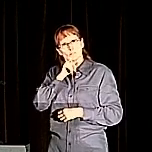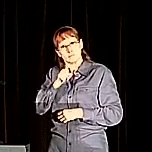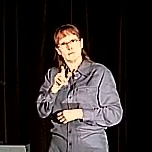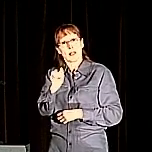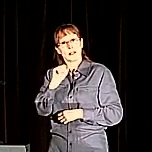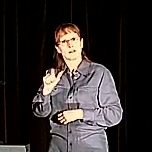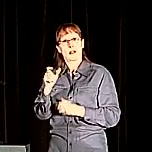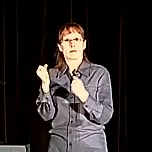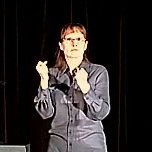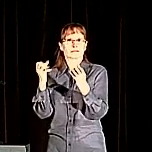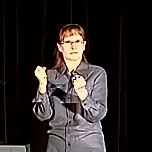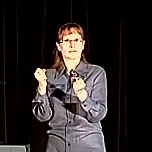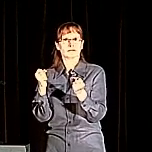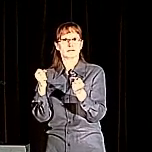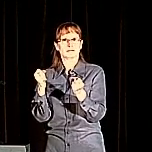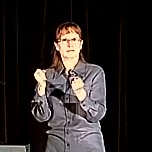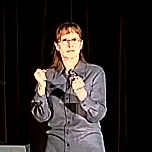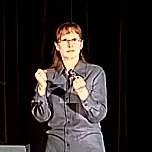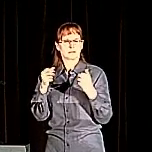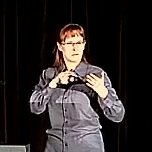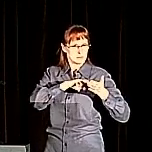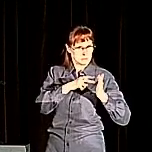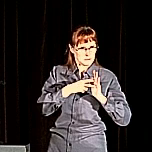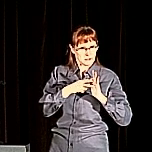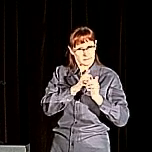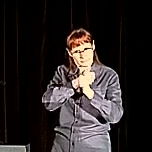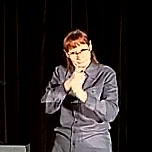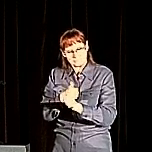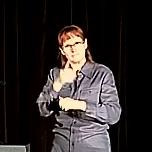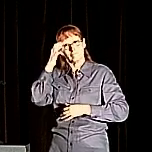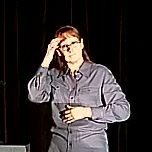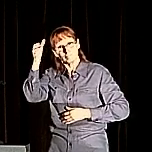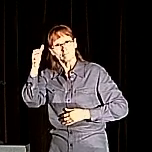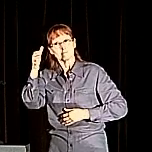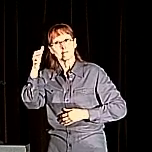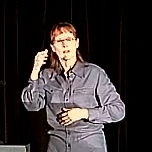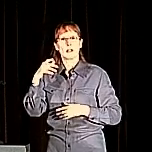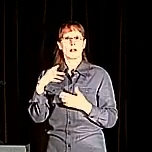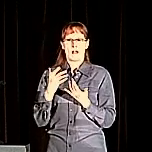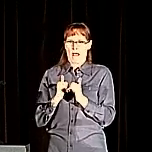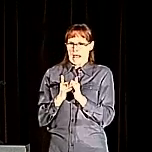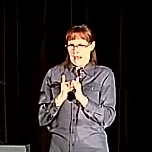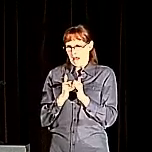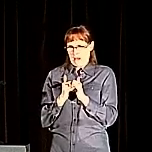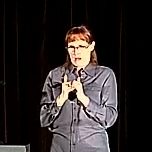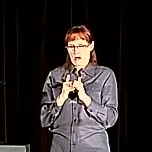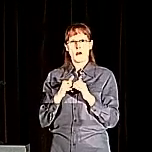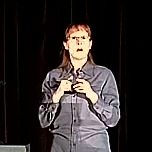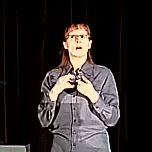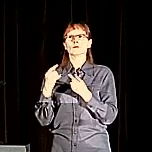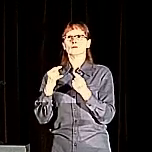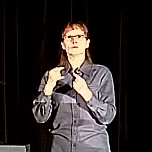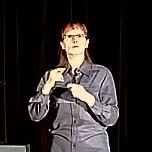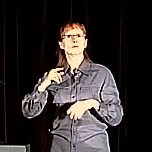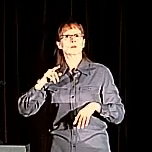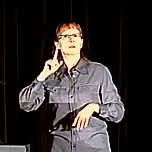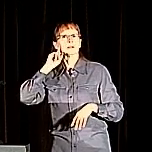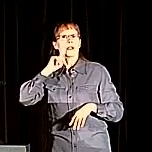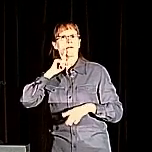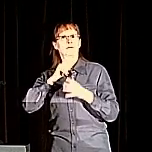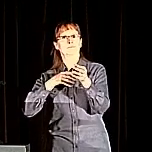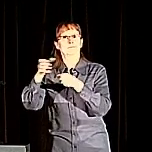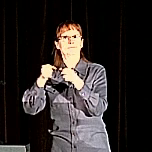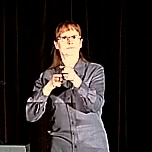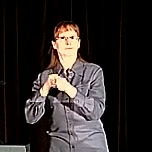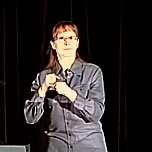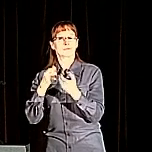conceptually accurate. So we had to recruit deaf people, specifically native signers, which are